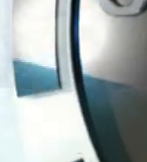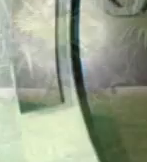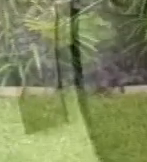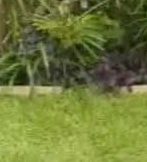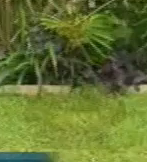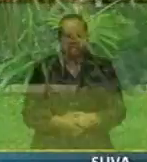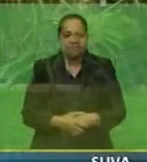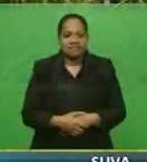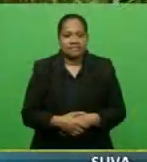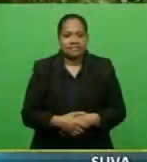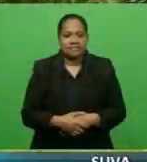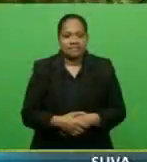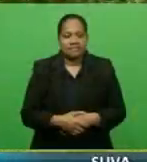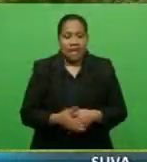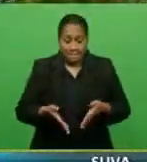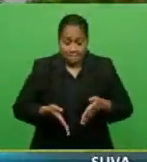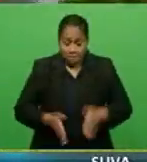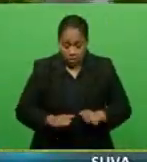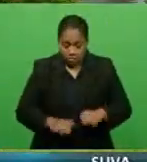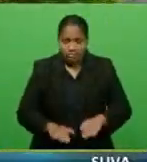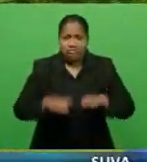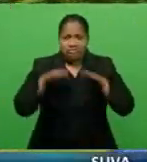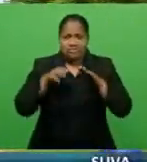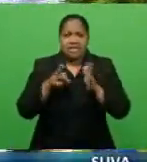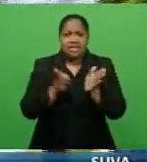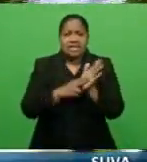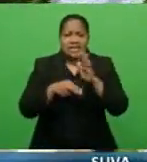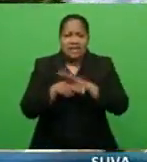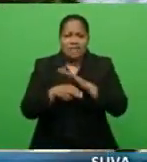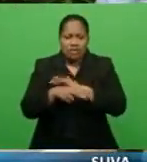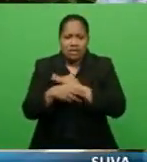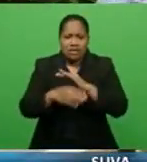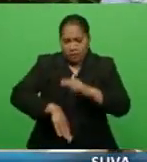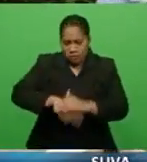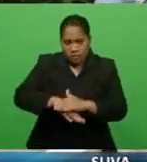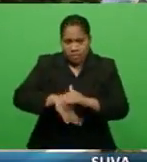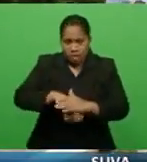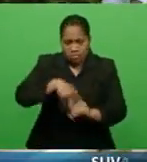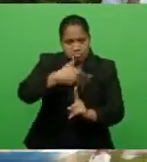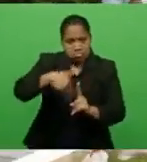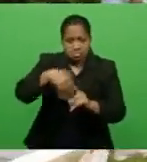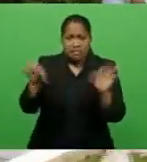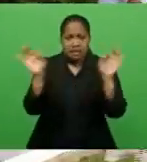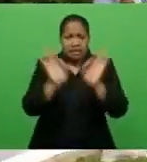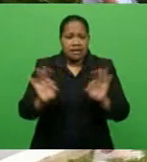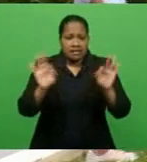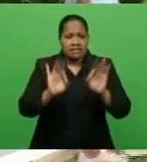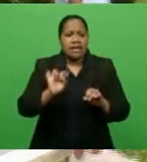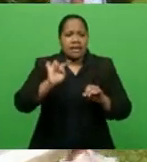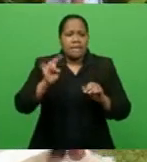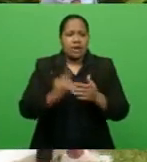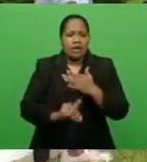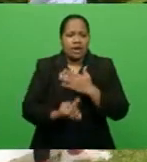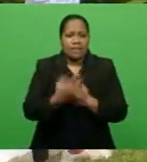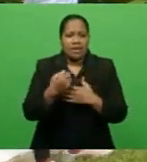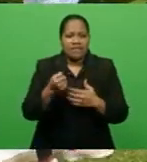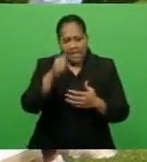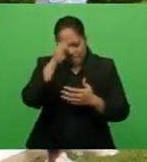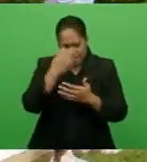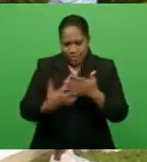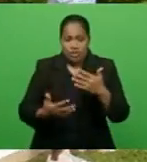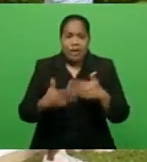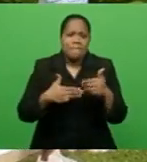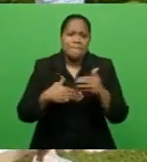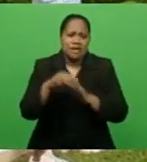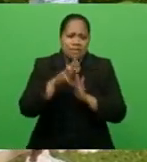Born and raised in Nauvoo with no football background, but only a wealth of experience in management, Kumar now plays an instrumental